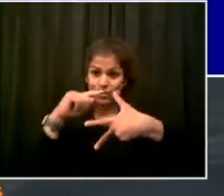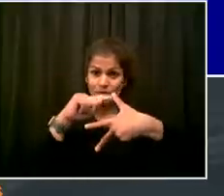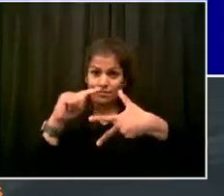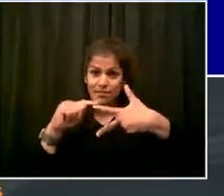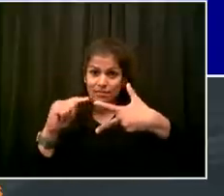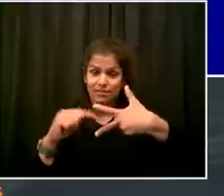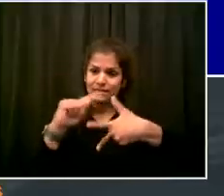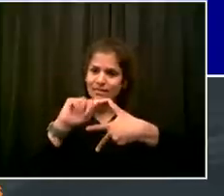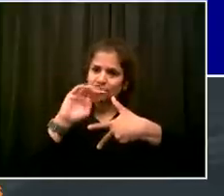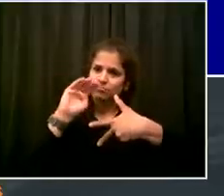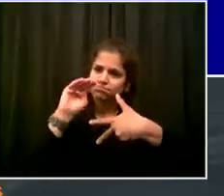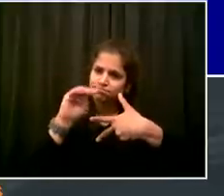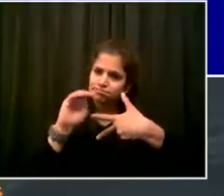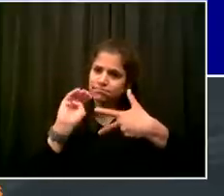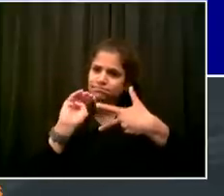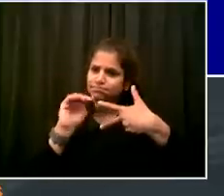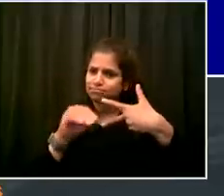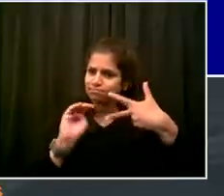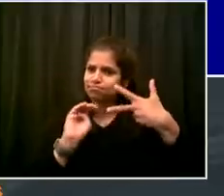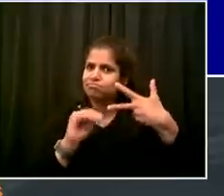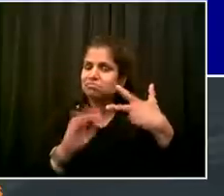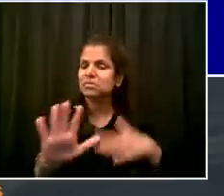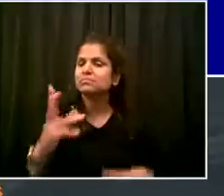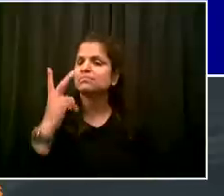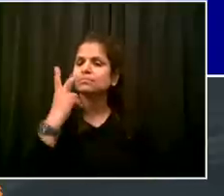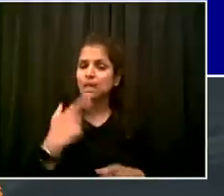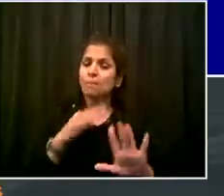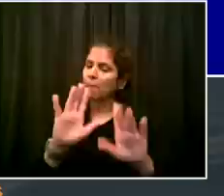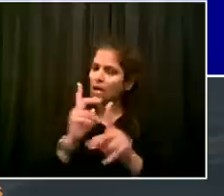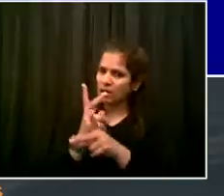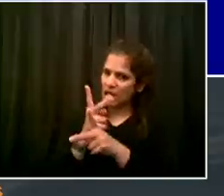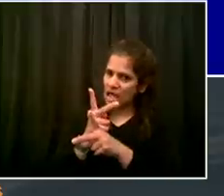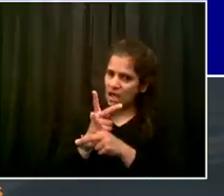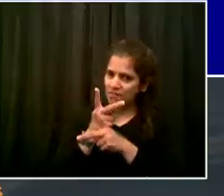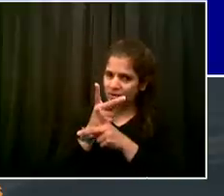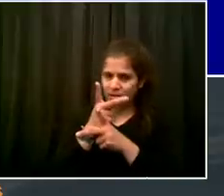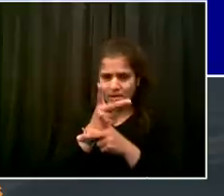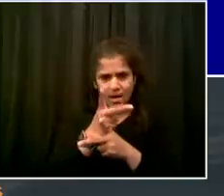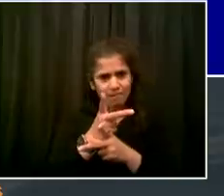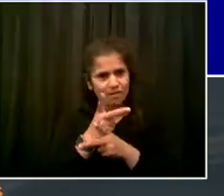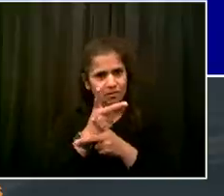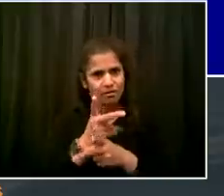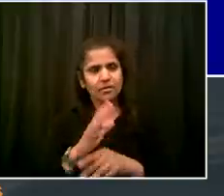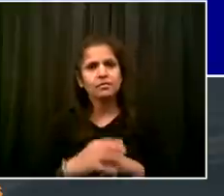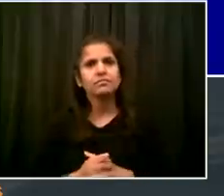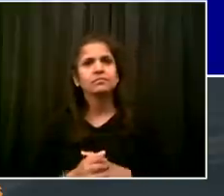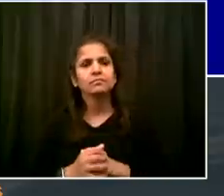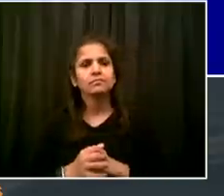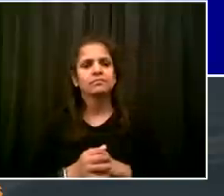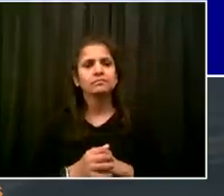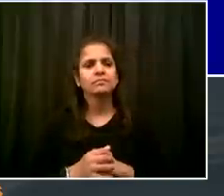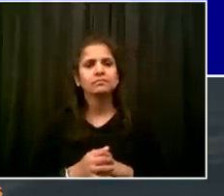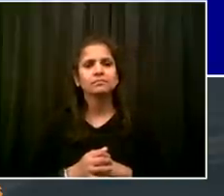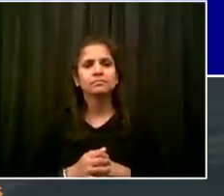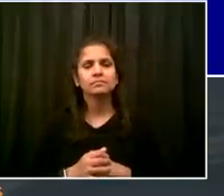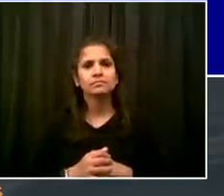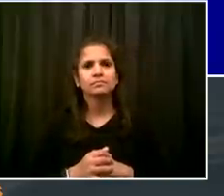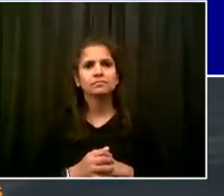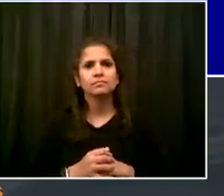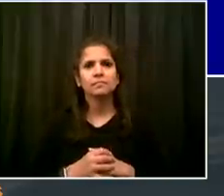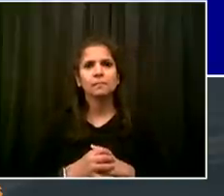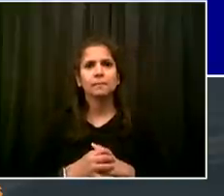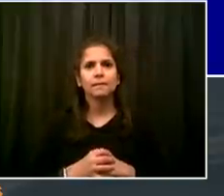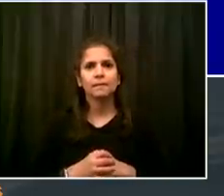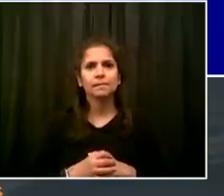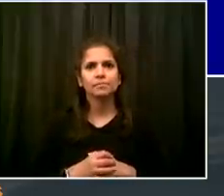we have to recognize the implications of that. So in this crisis, one of the things that was so obvious